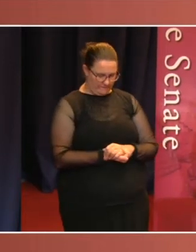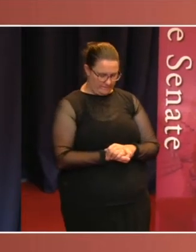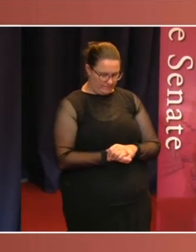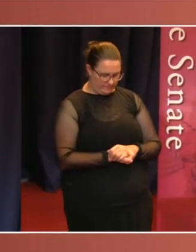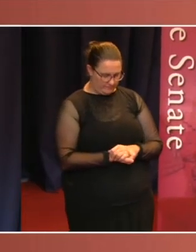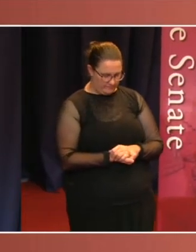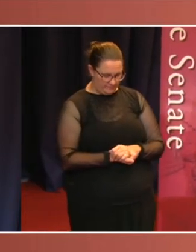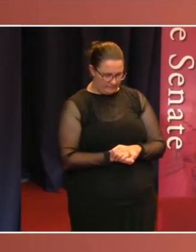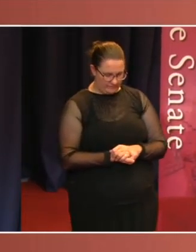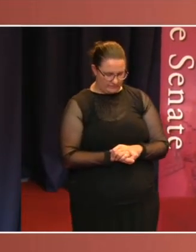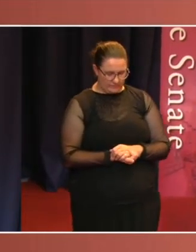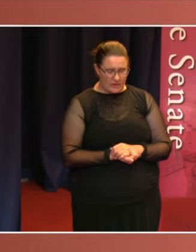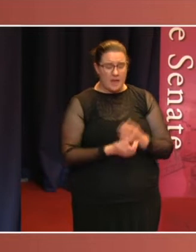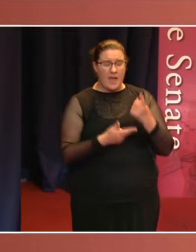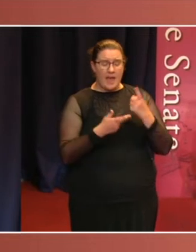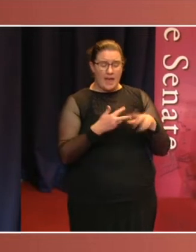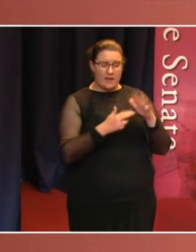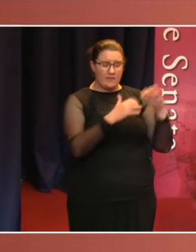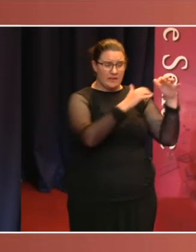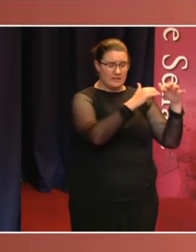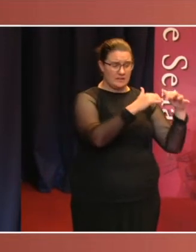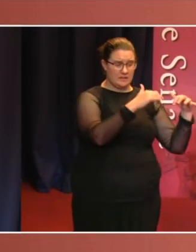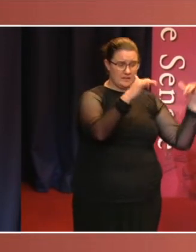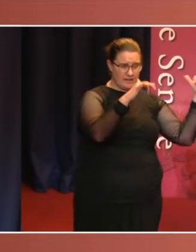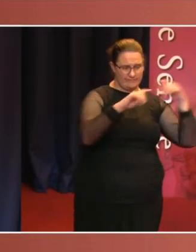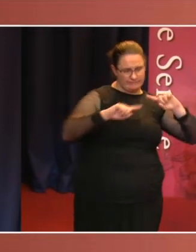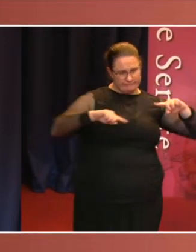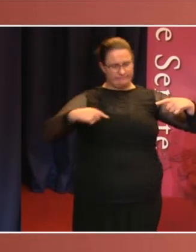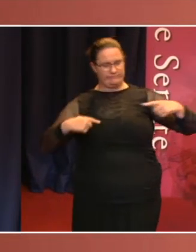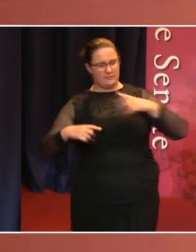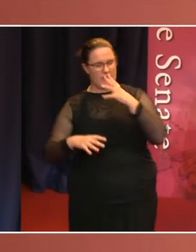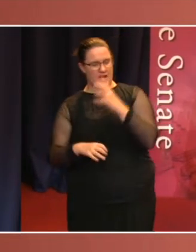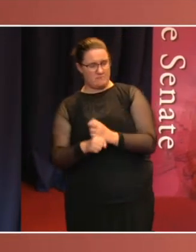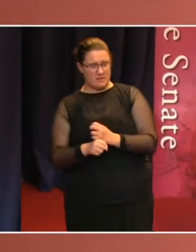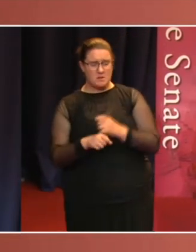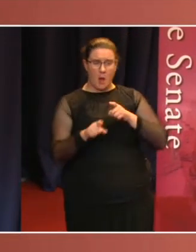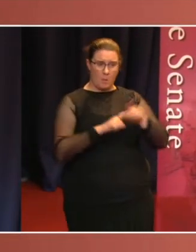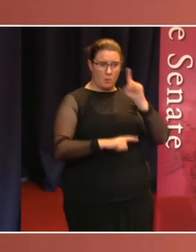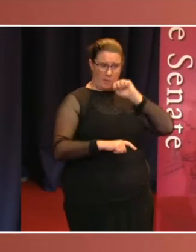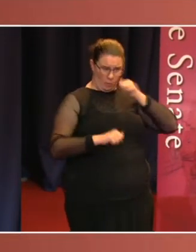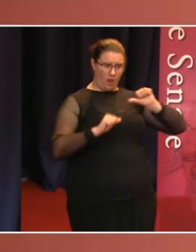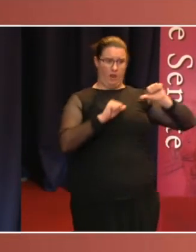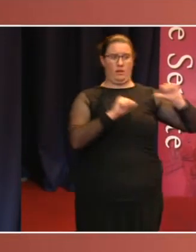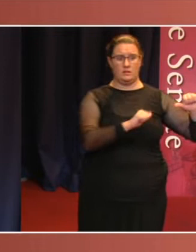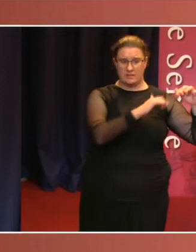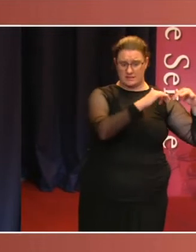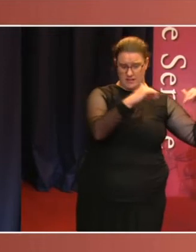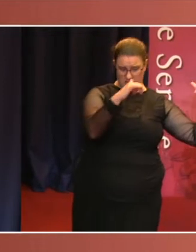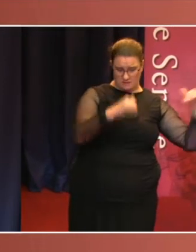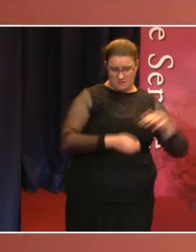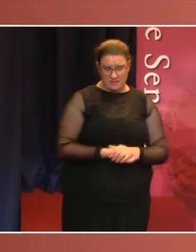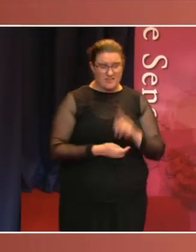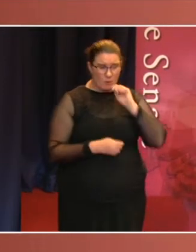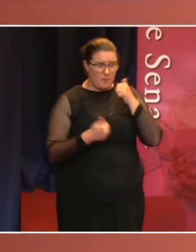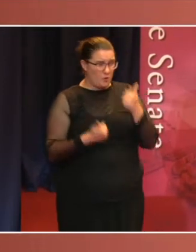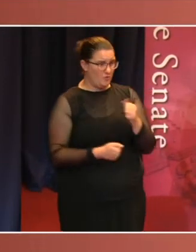than oppose it when the Senate faces off against the government. That should strengthen its will and that would be good for our